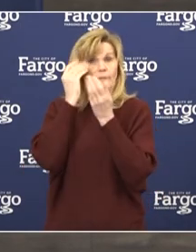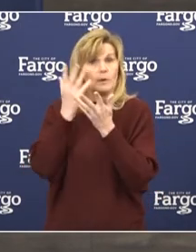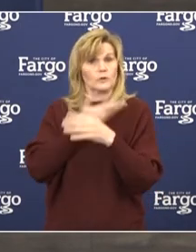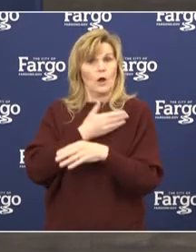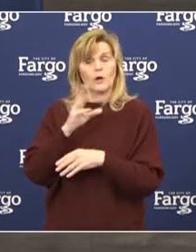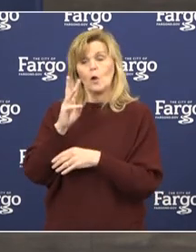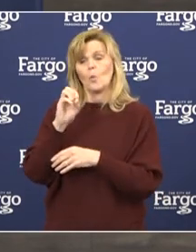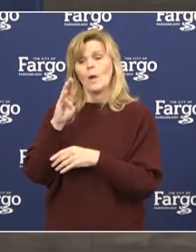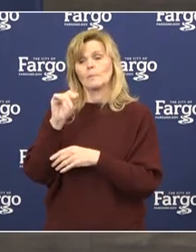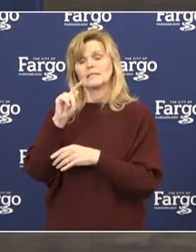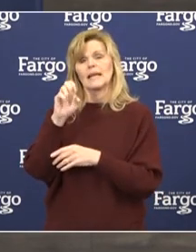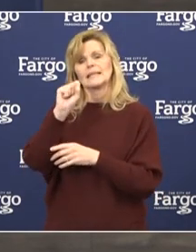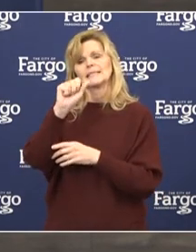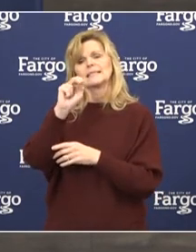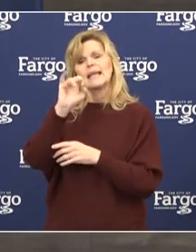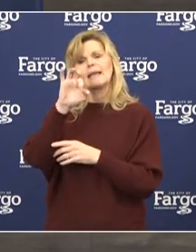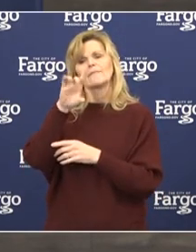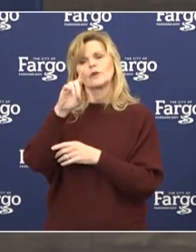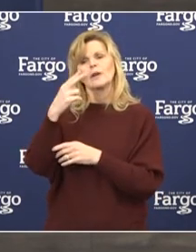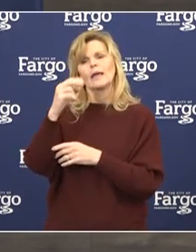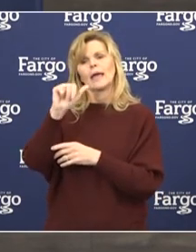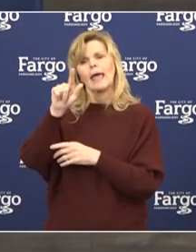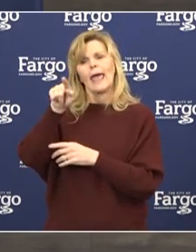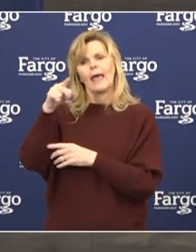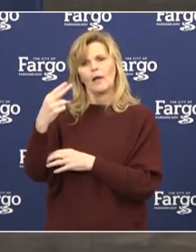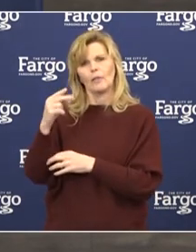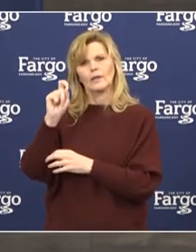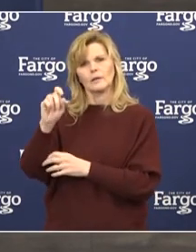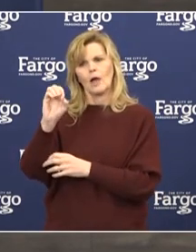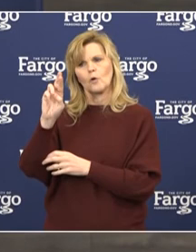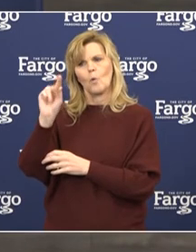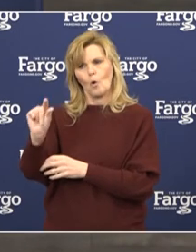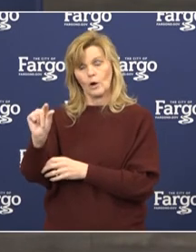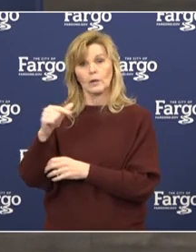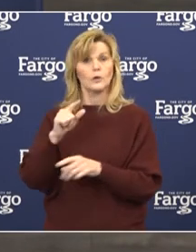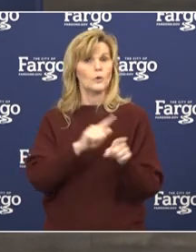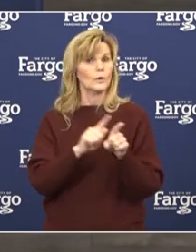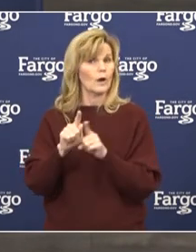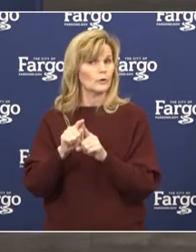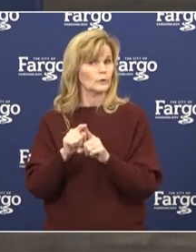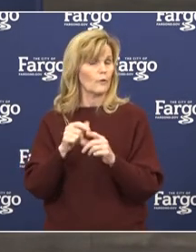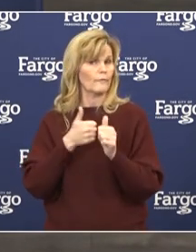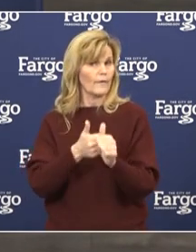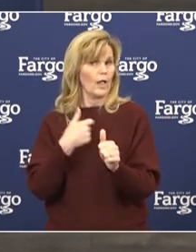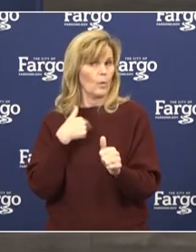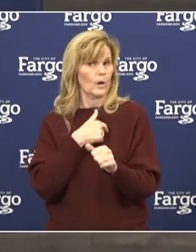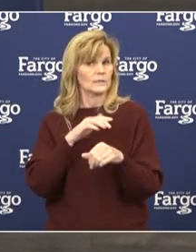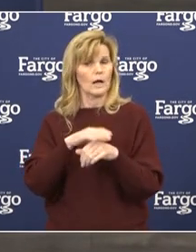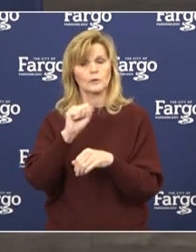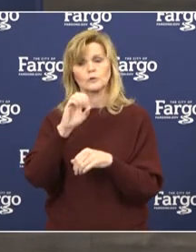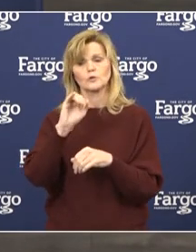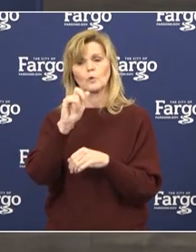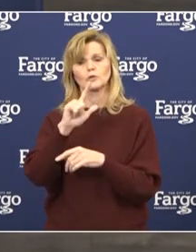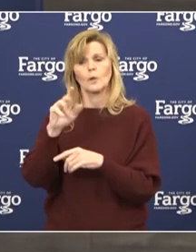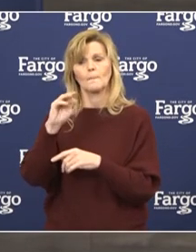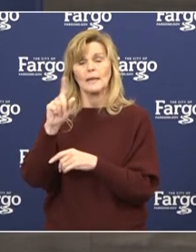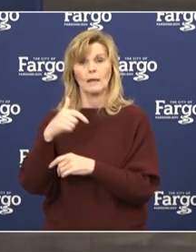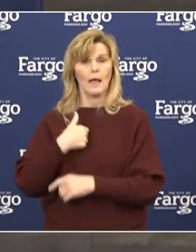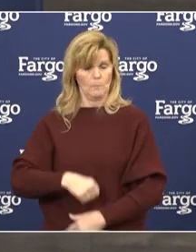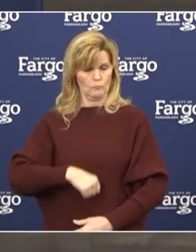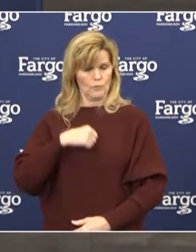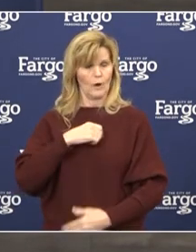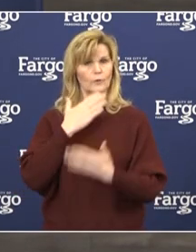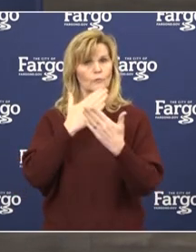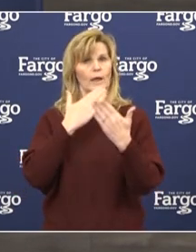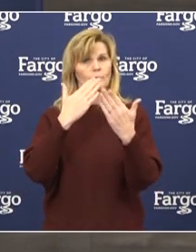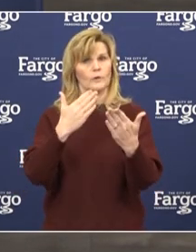sanfordhealth.org, and you can follow us on social media as well. So I'm very proud and grateful of all of the